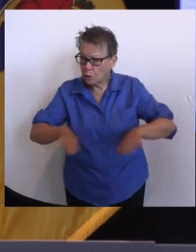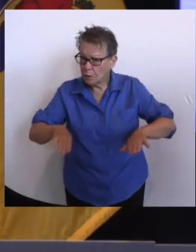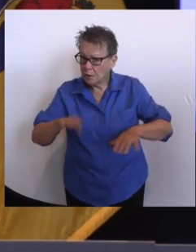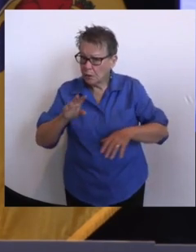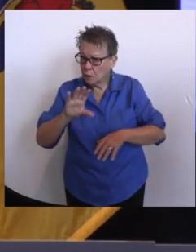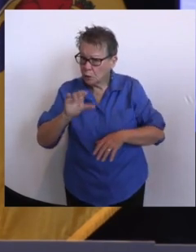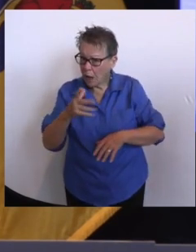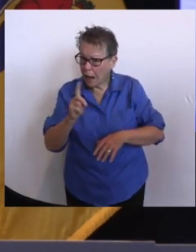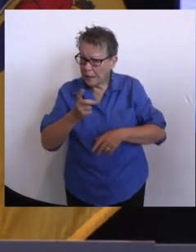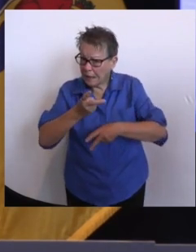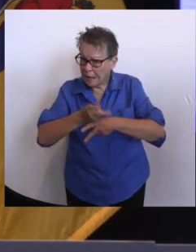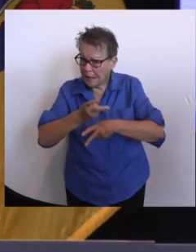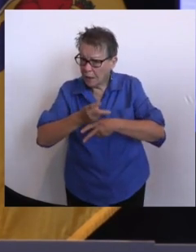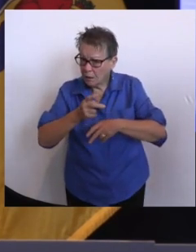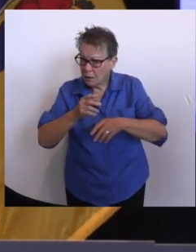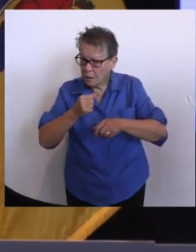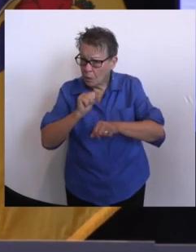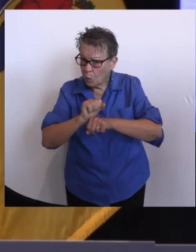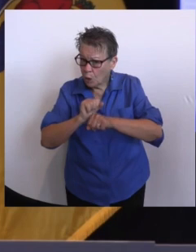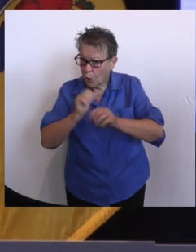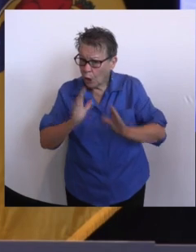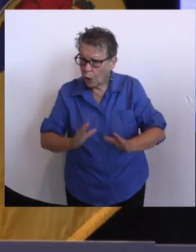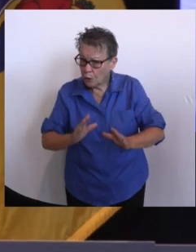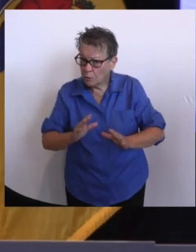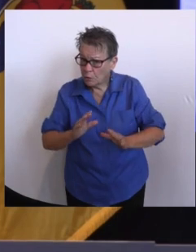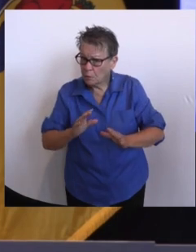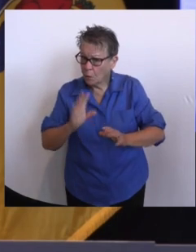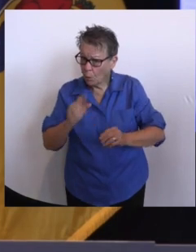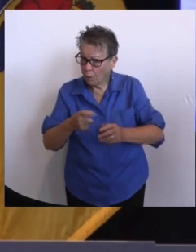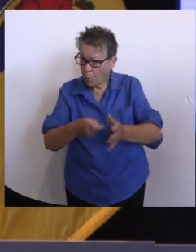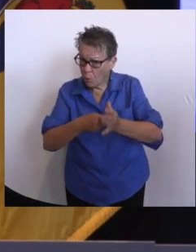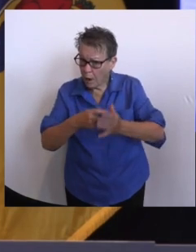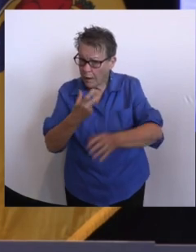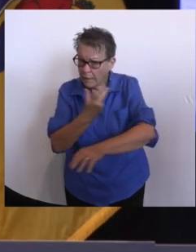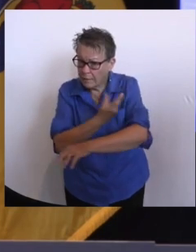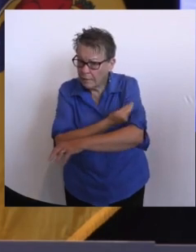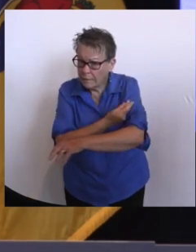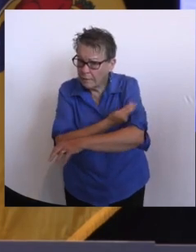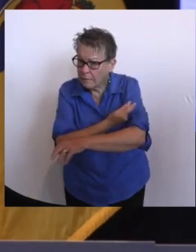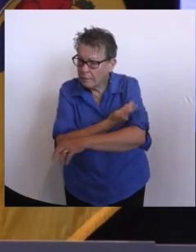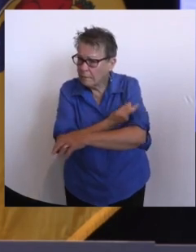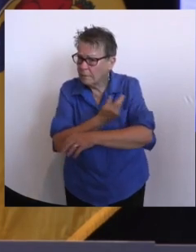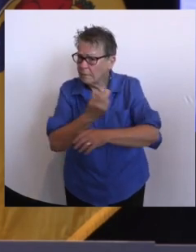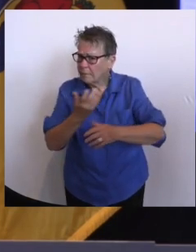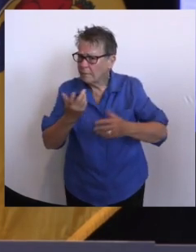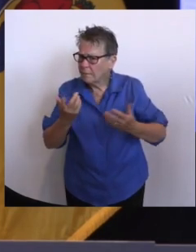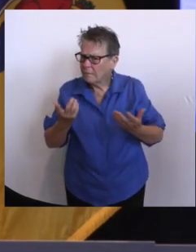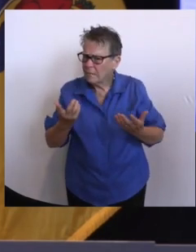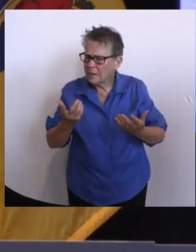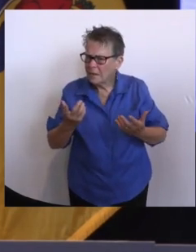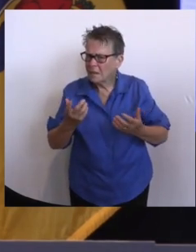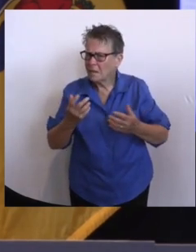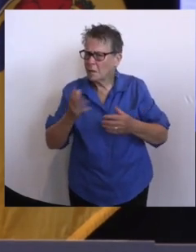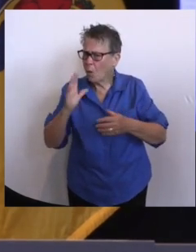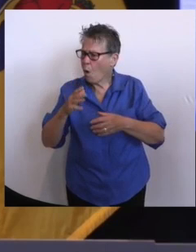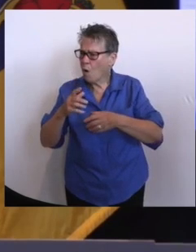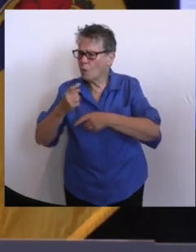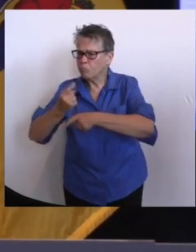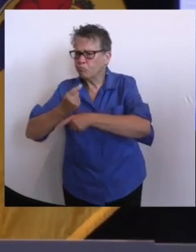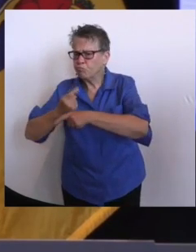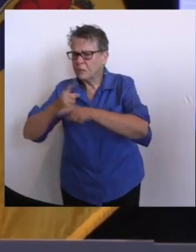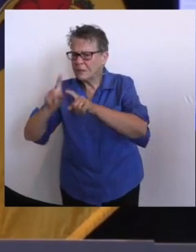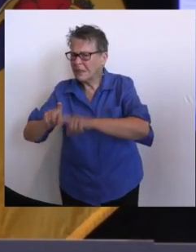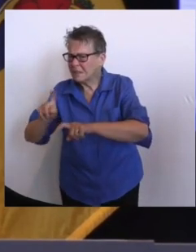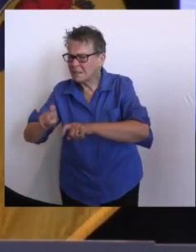staff are just as vulnerable as those in schools? On schools, do you have any preliminary information about outbreaks at schools? The